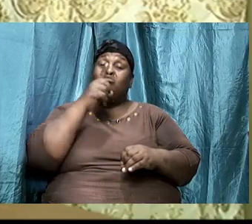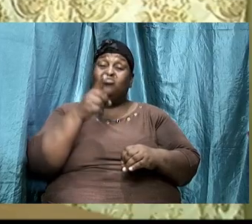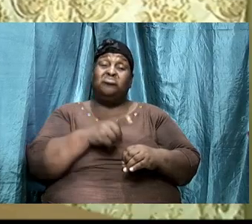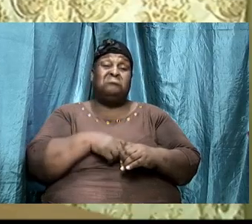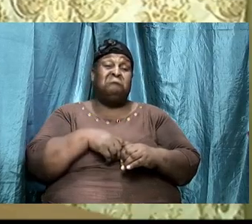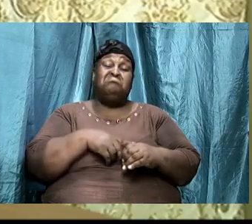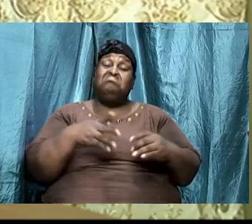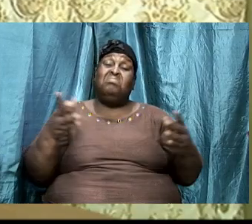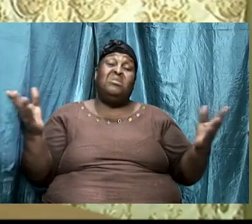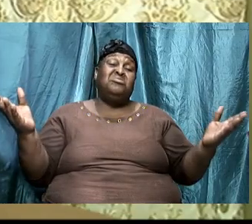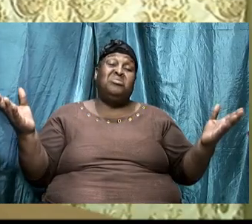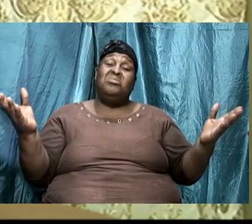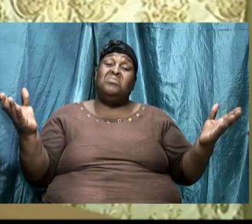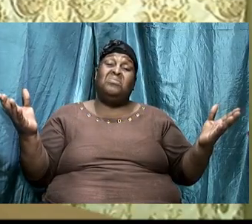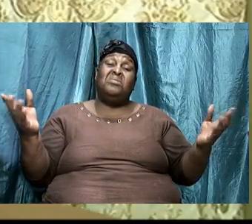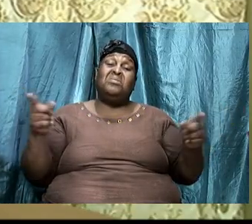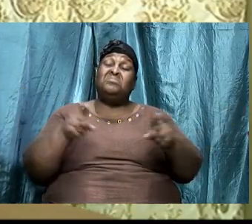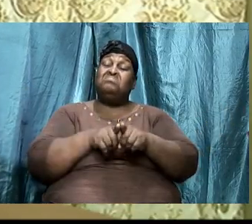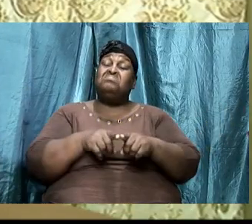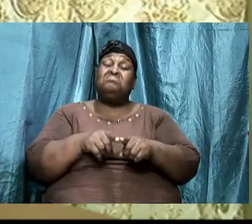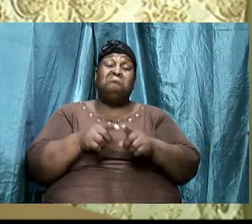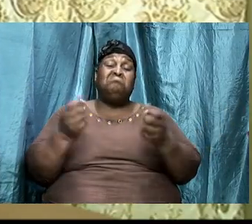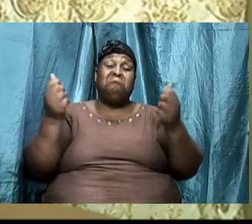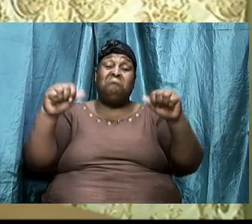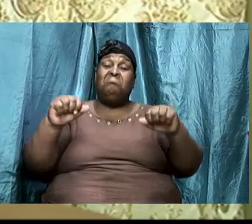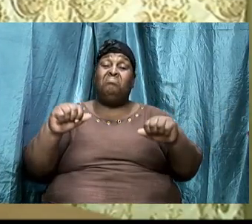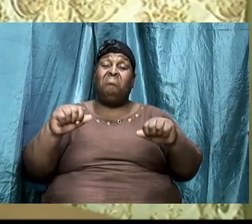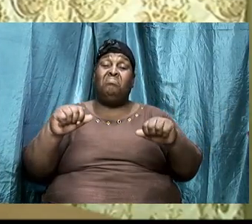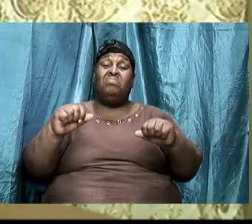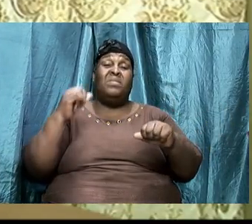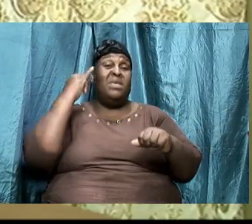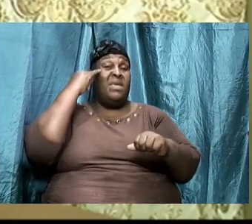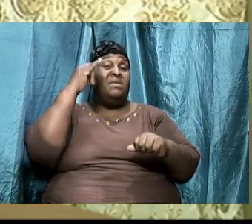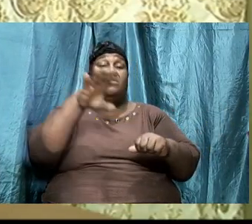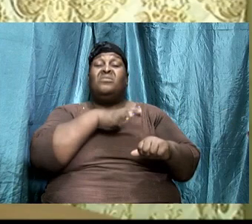so if you are a Christian and you find yourself telling lies